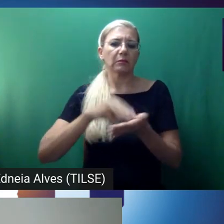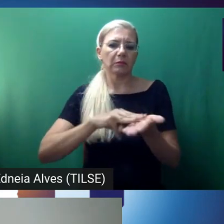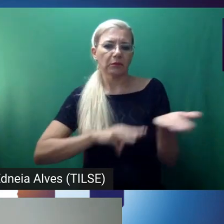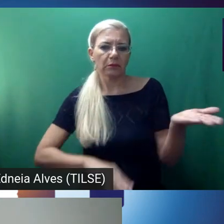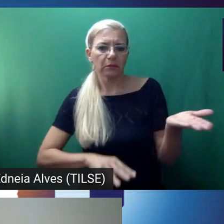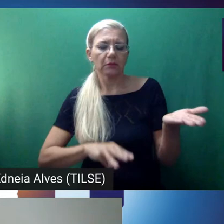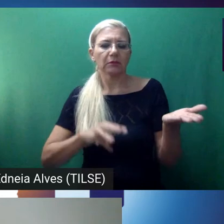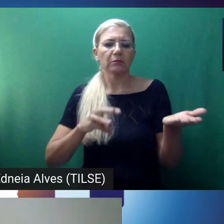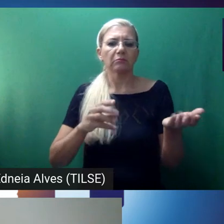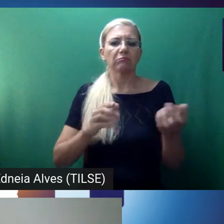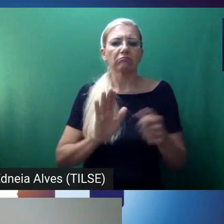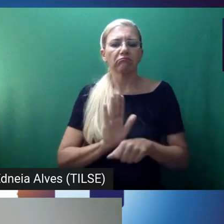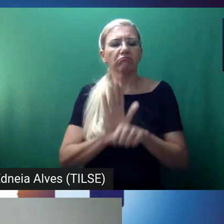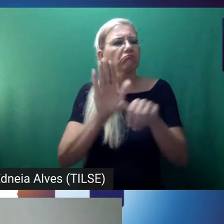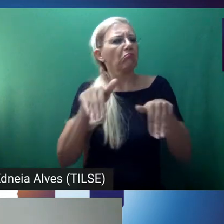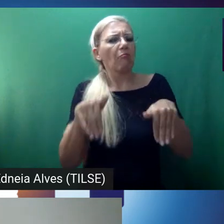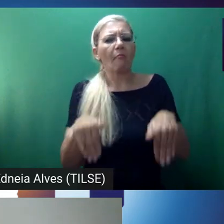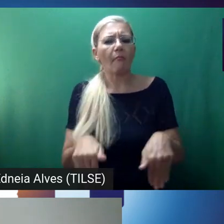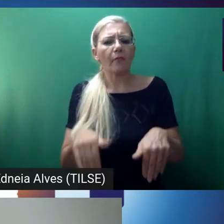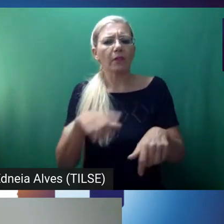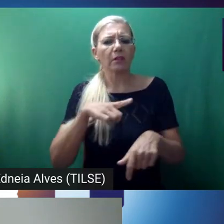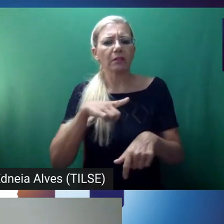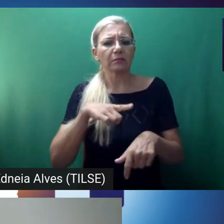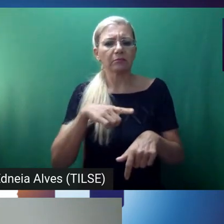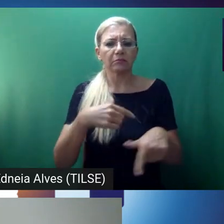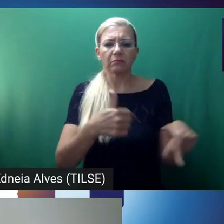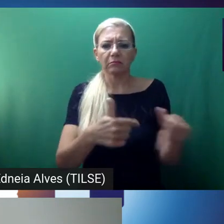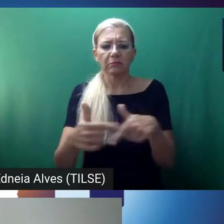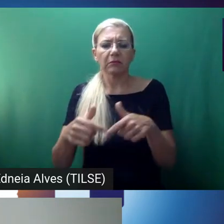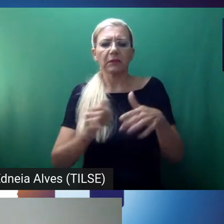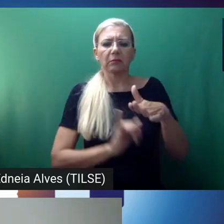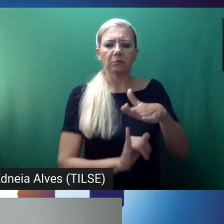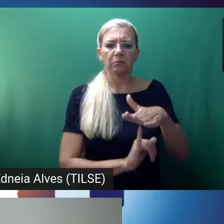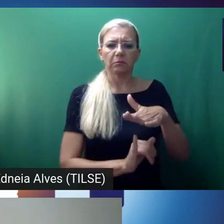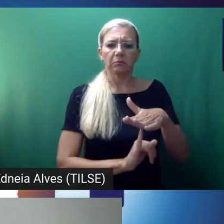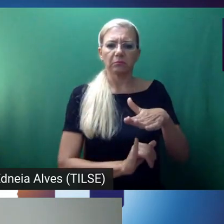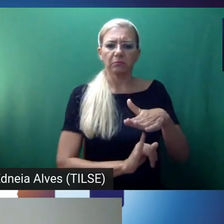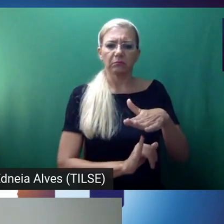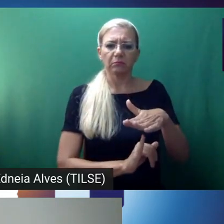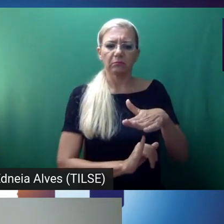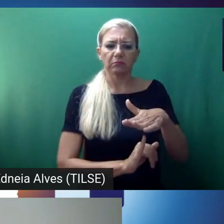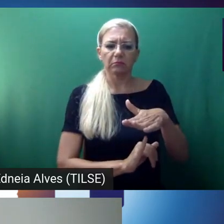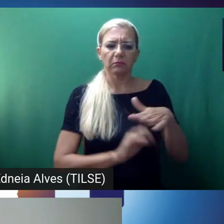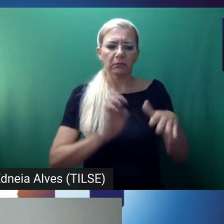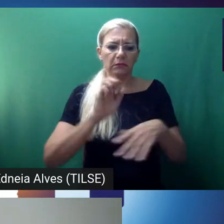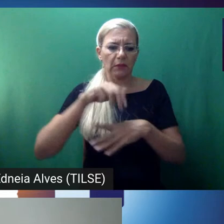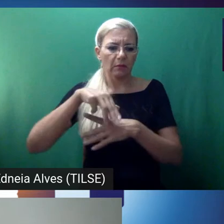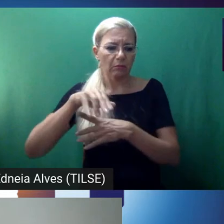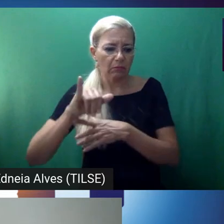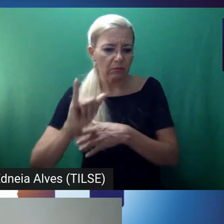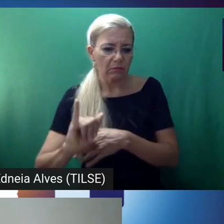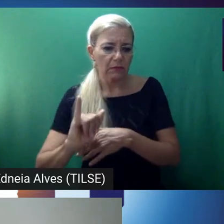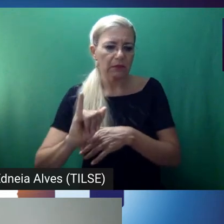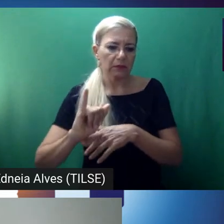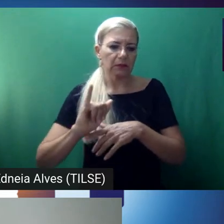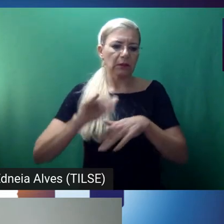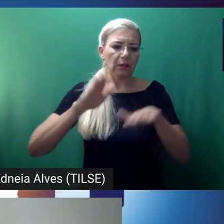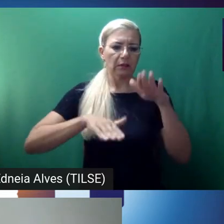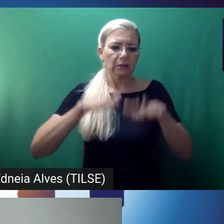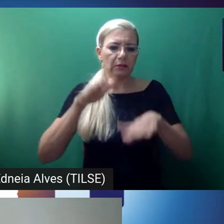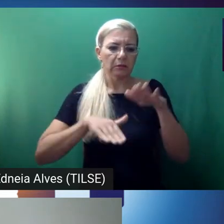language policies and the goals of the institution? And EMI would vary depending on the context?